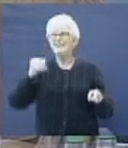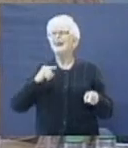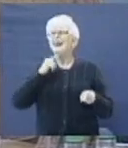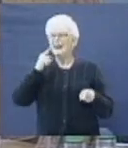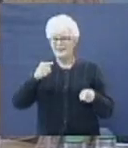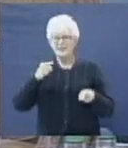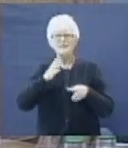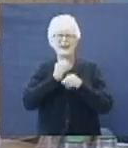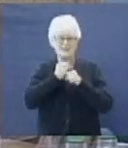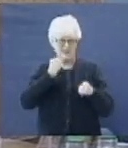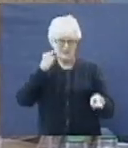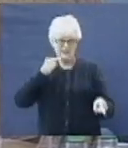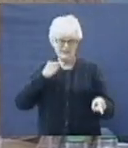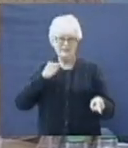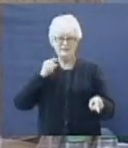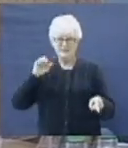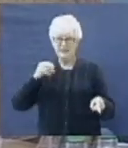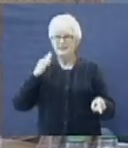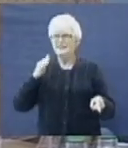I told you I could trust him.